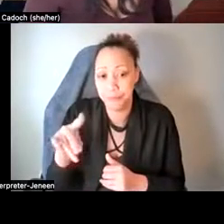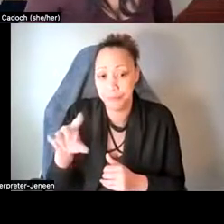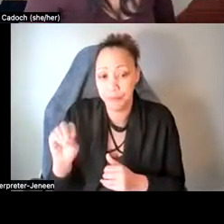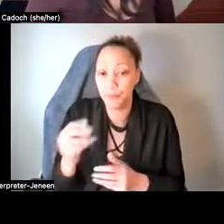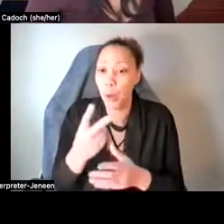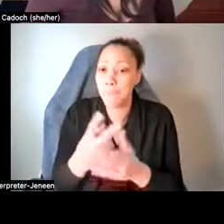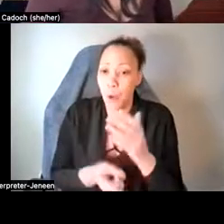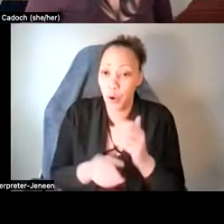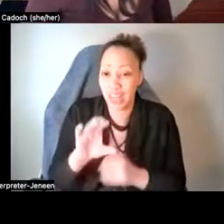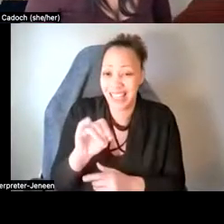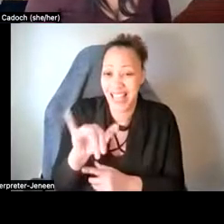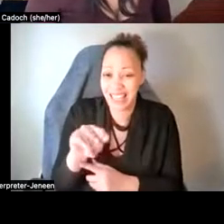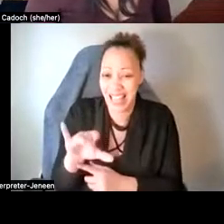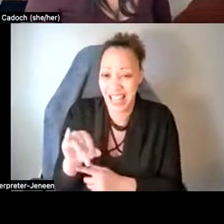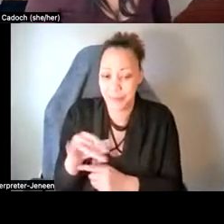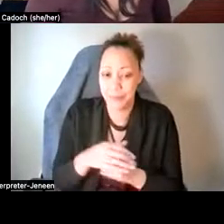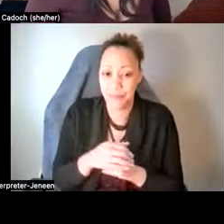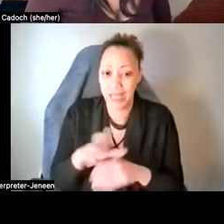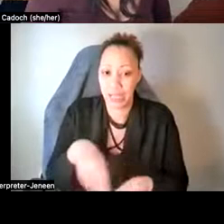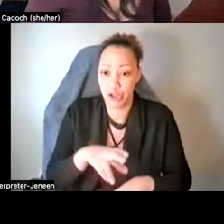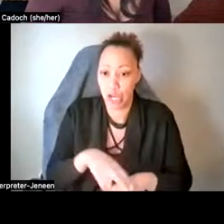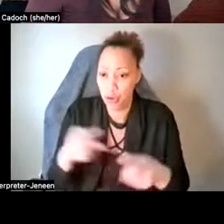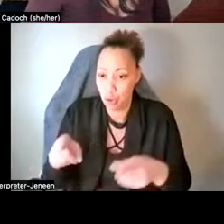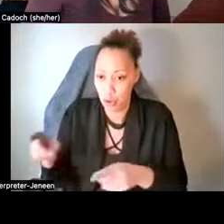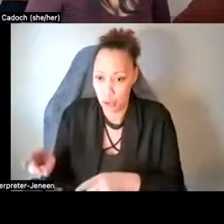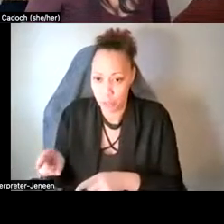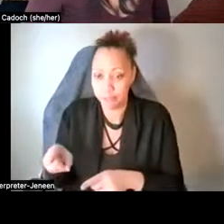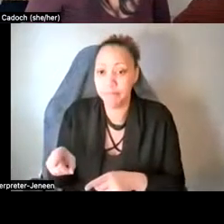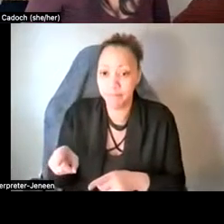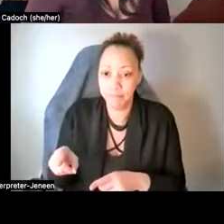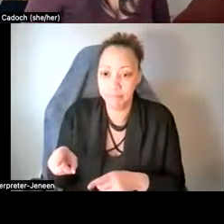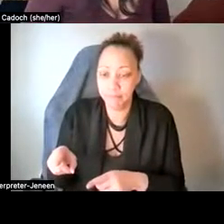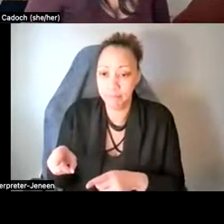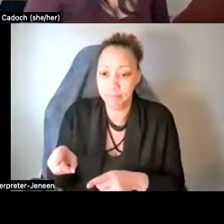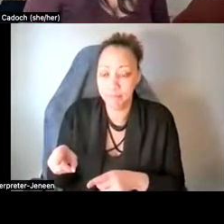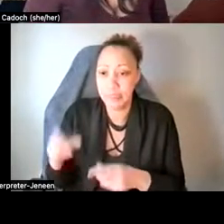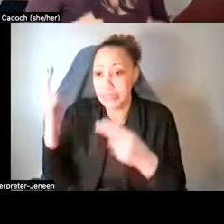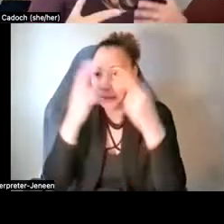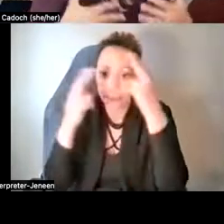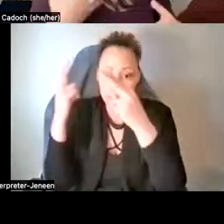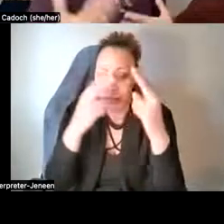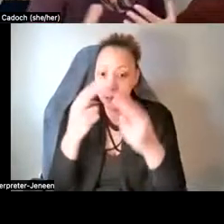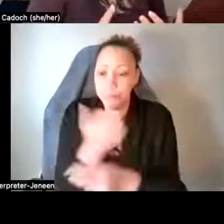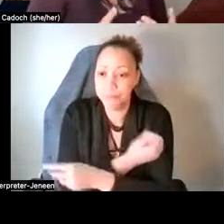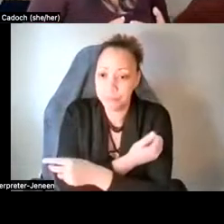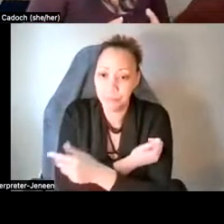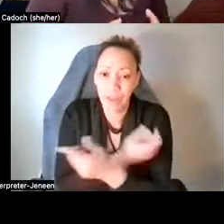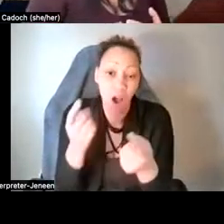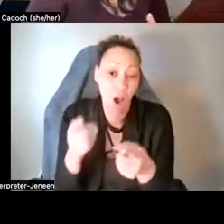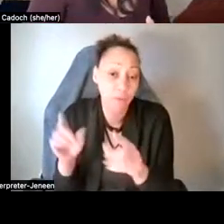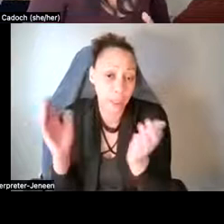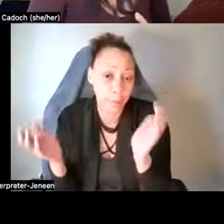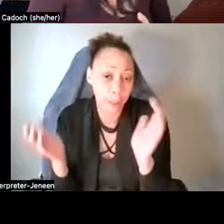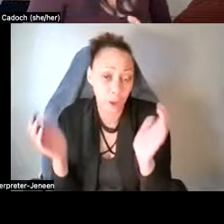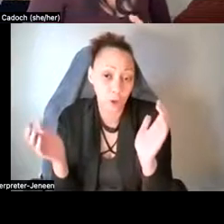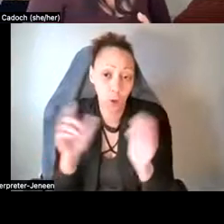Um, so they are naturally occurring psychedelic, um, that, um, are often comparable to